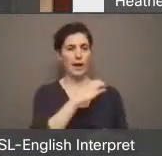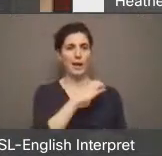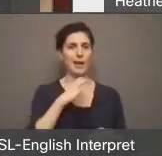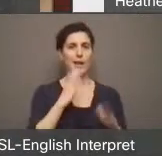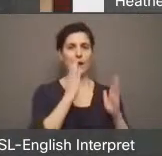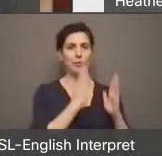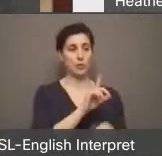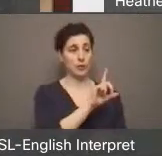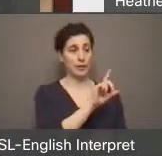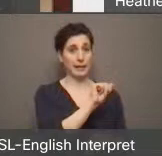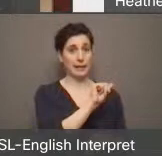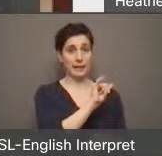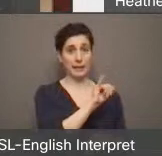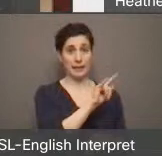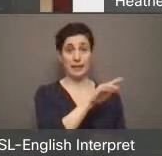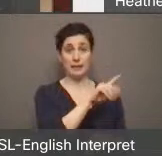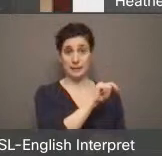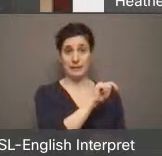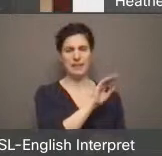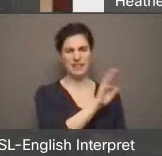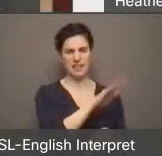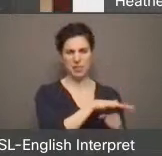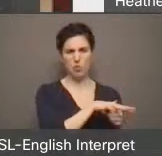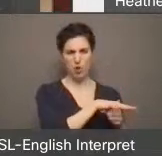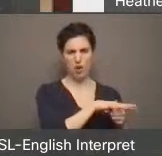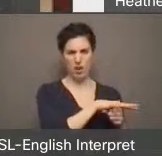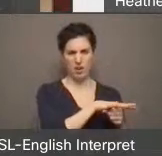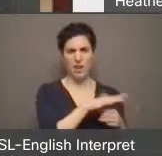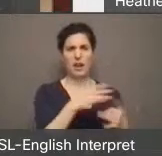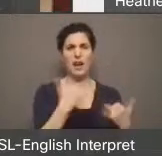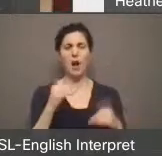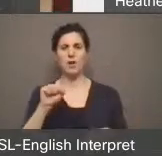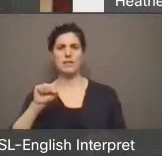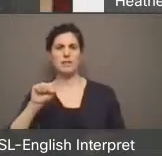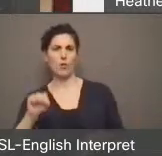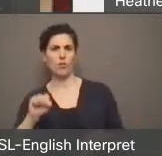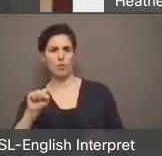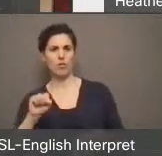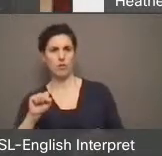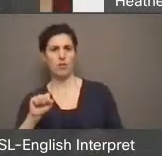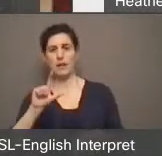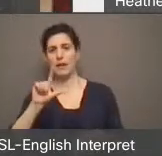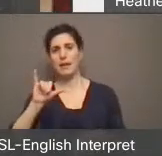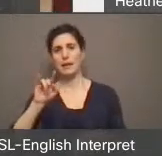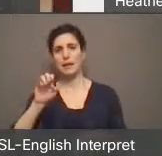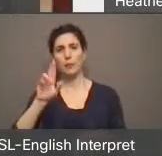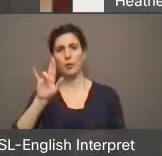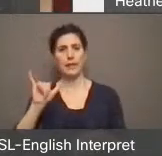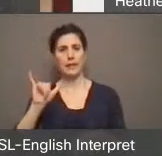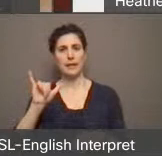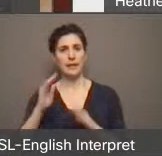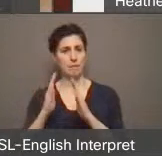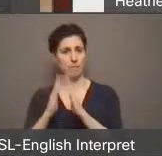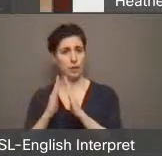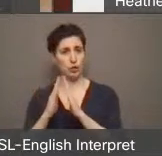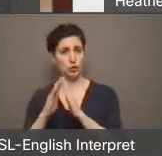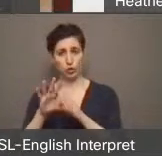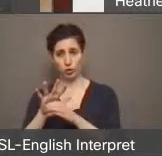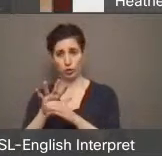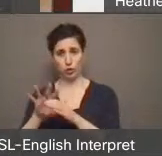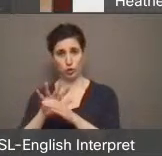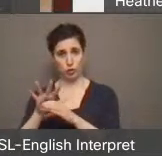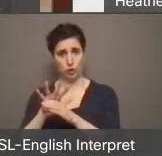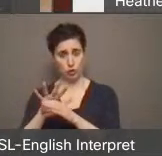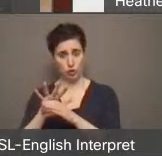now towards the southern end of the bus route in Liberty Village. So you would expect that service where it begins on